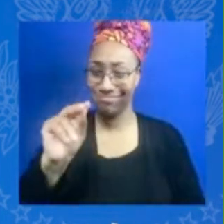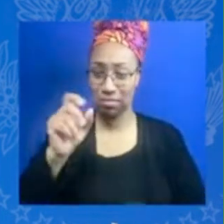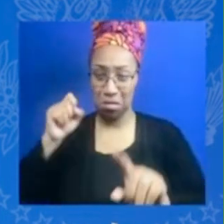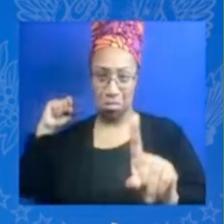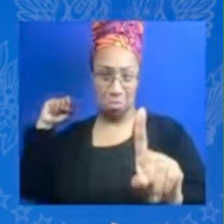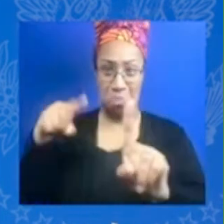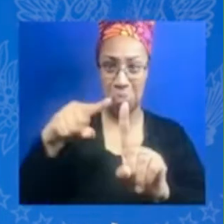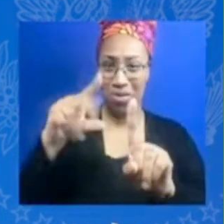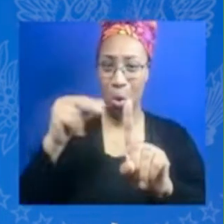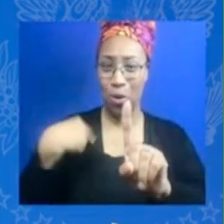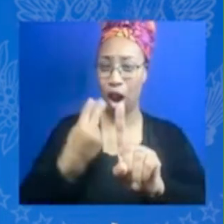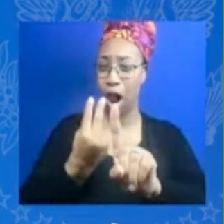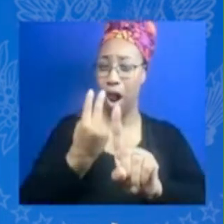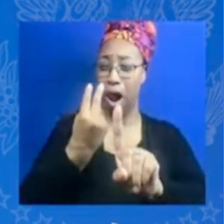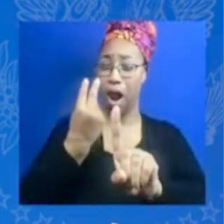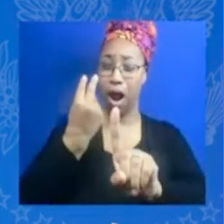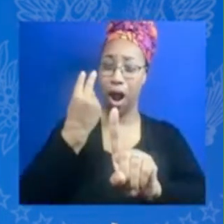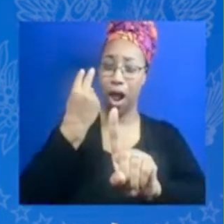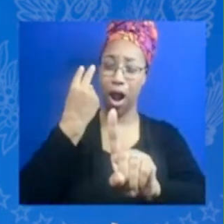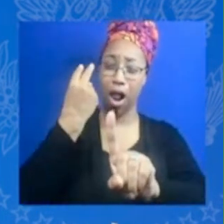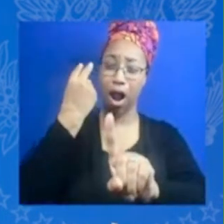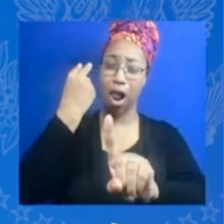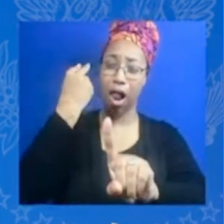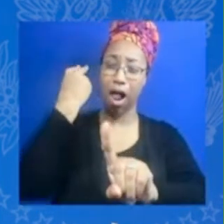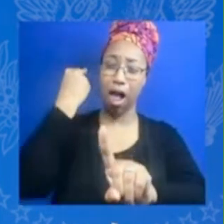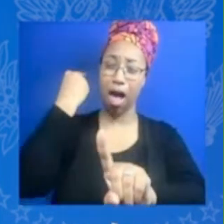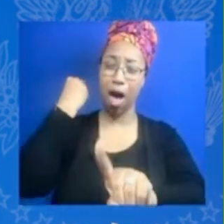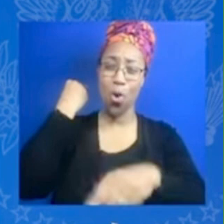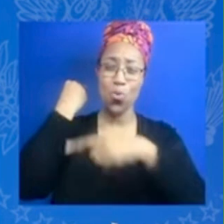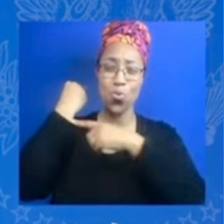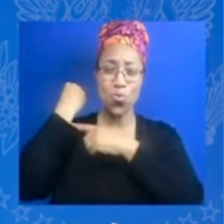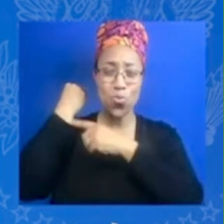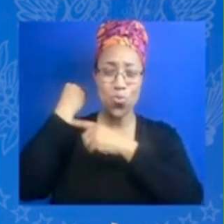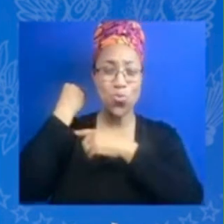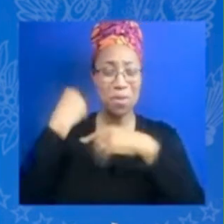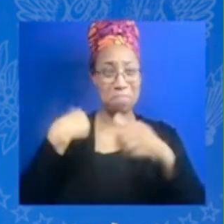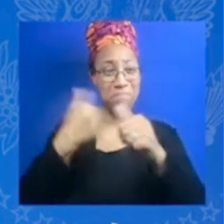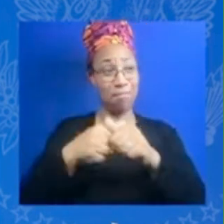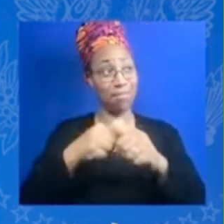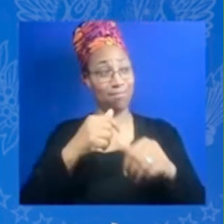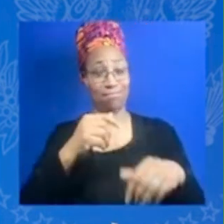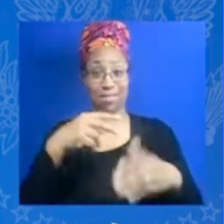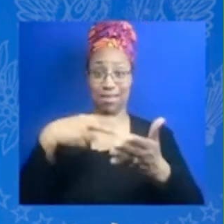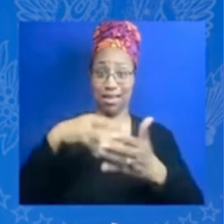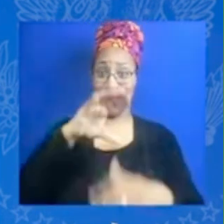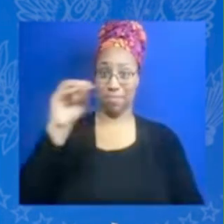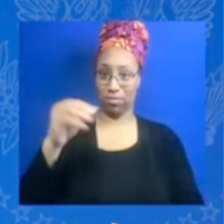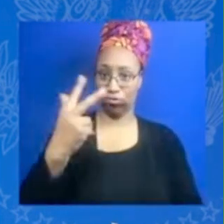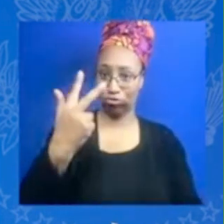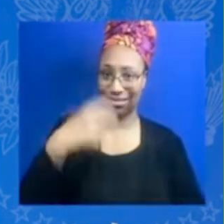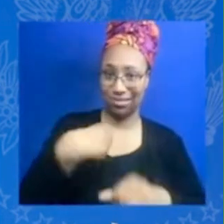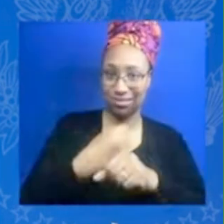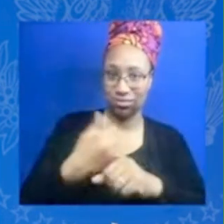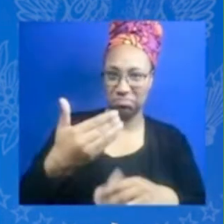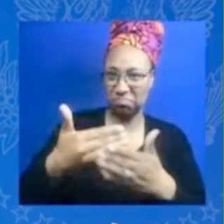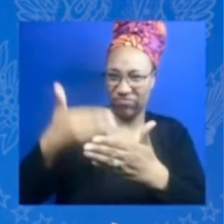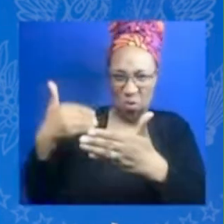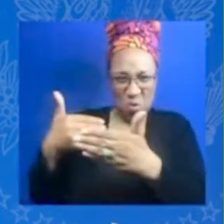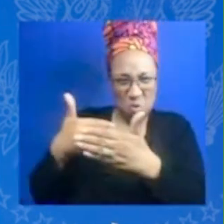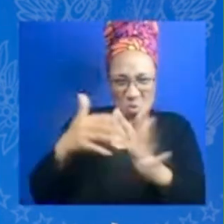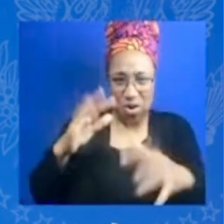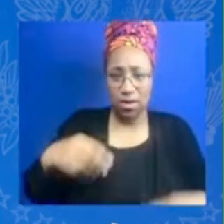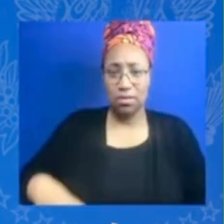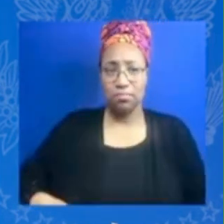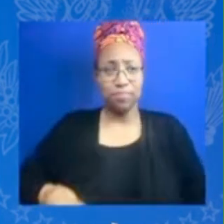before that but i never gave up on my vision and if you really read any of the mission statements of class pass or my dance company